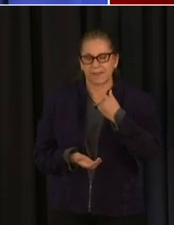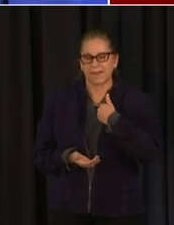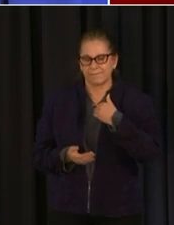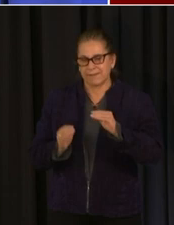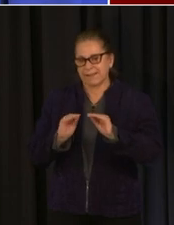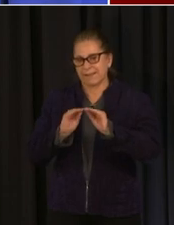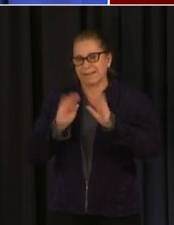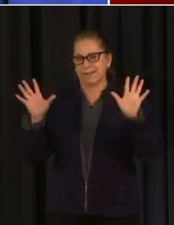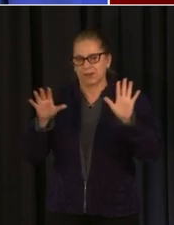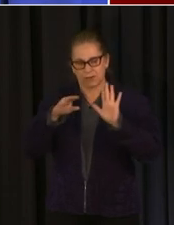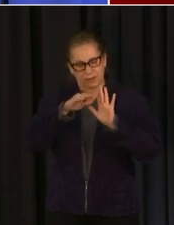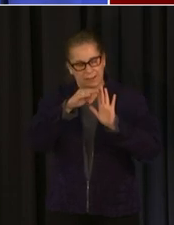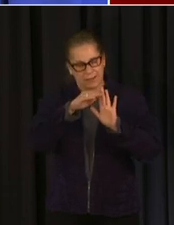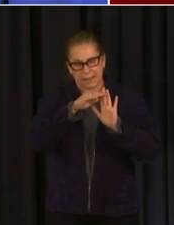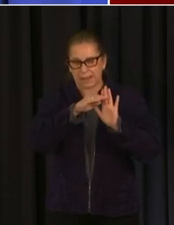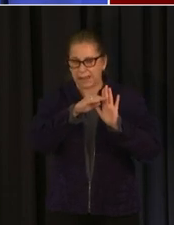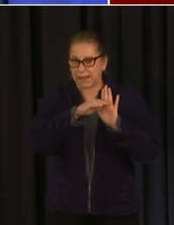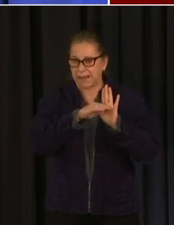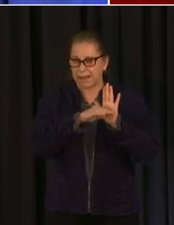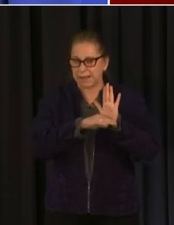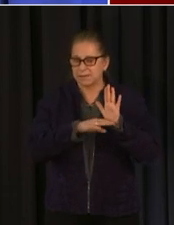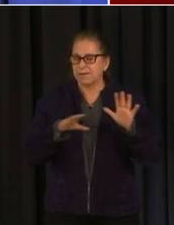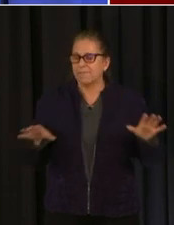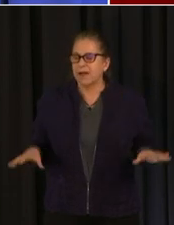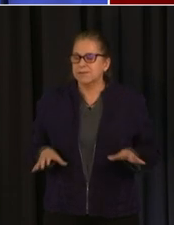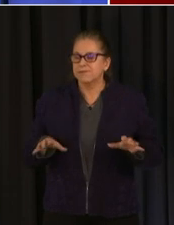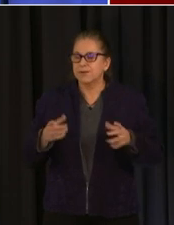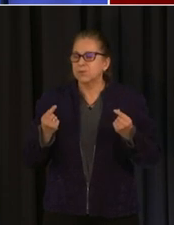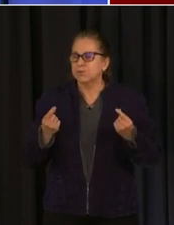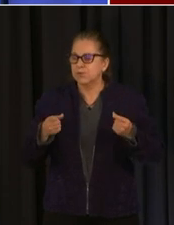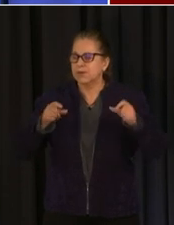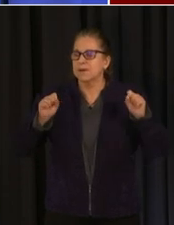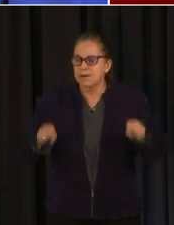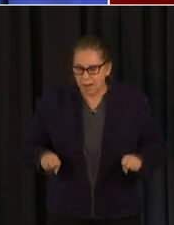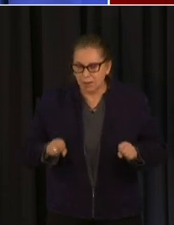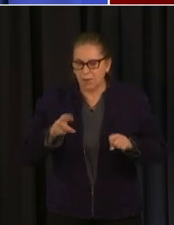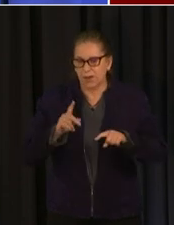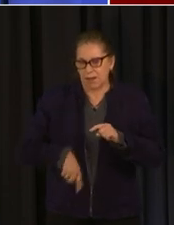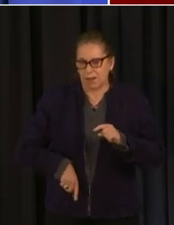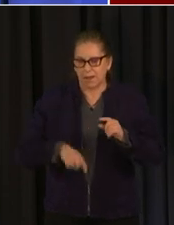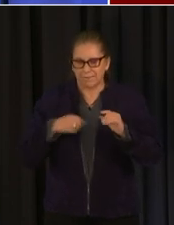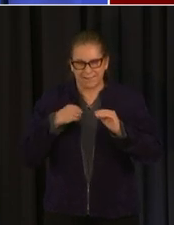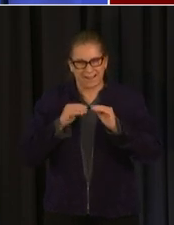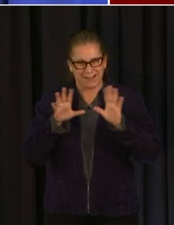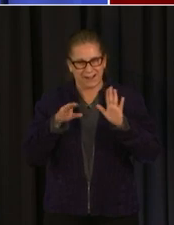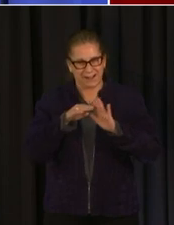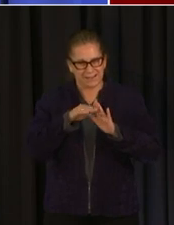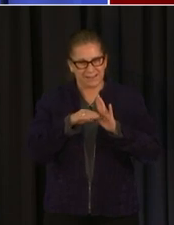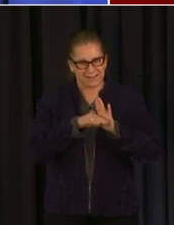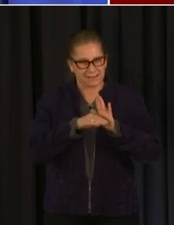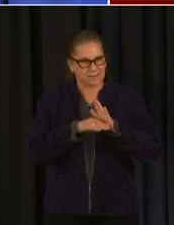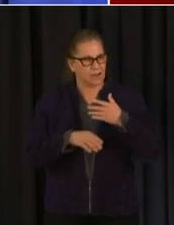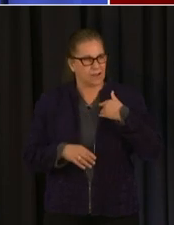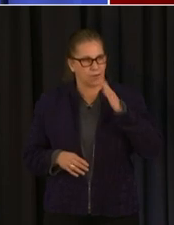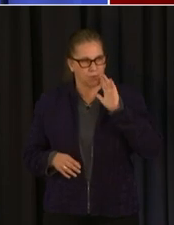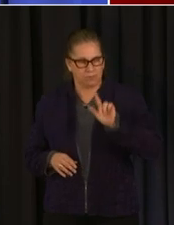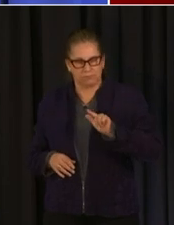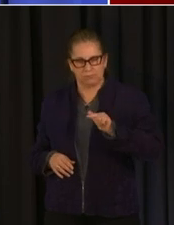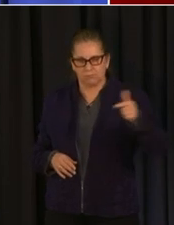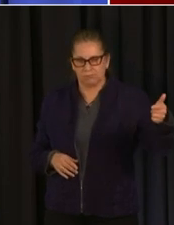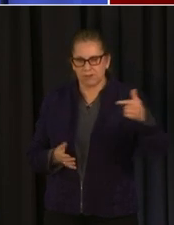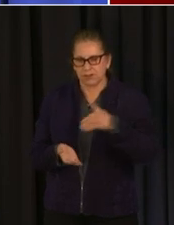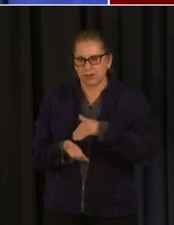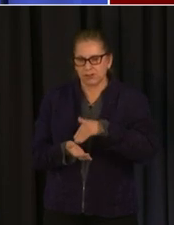activity that are a new guidance uh would so she'll dr ness but i'm gonna turn to you in a second um